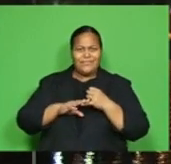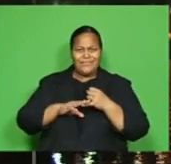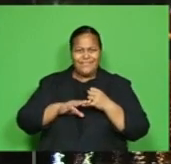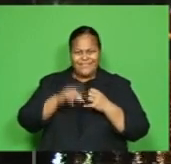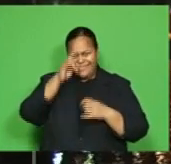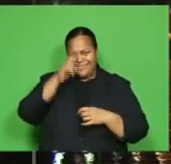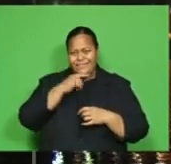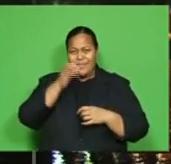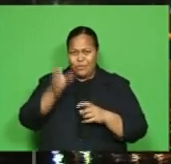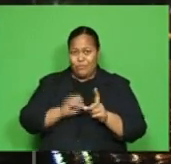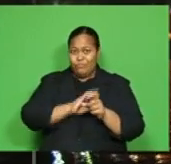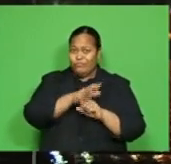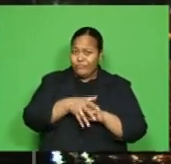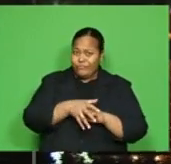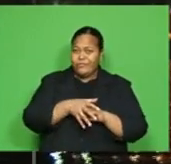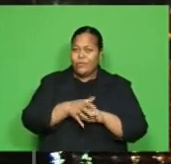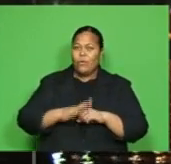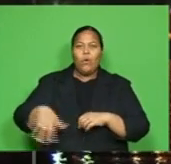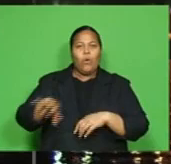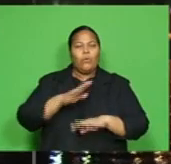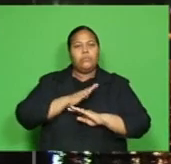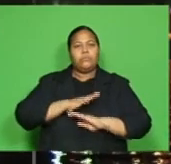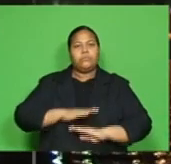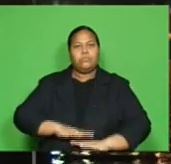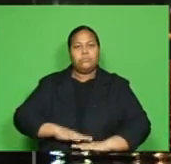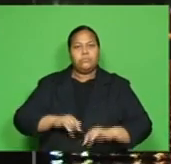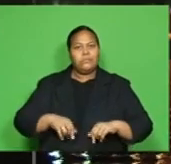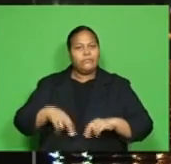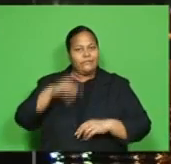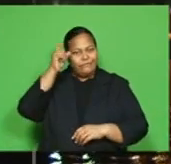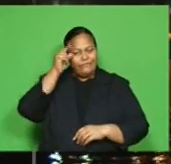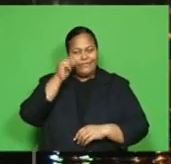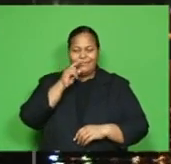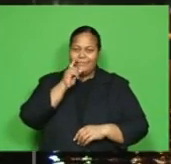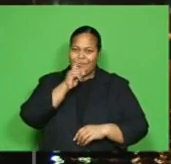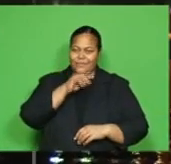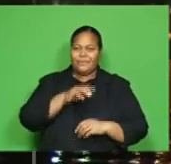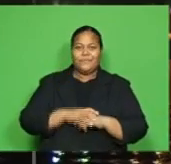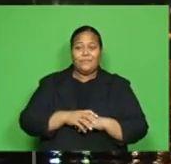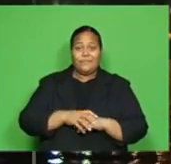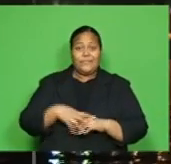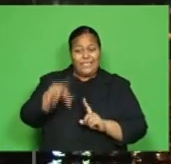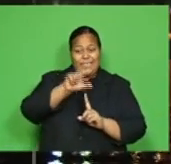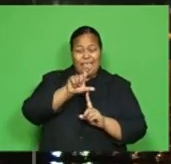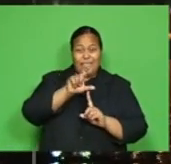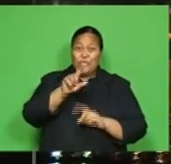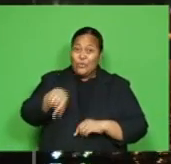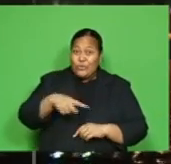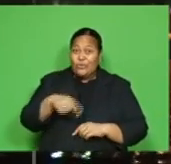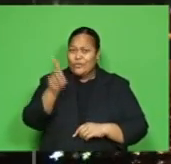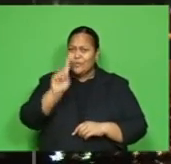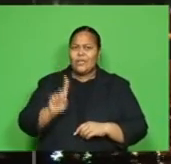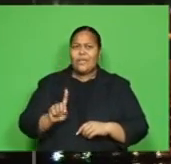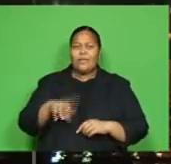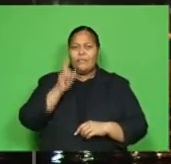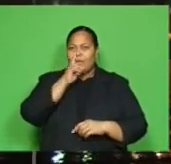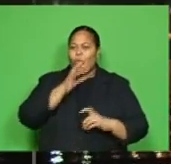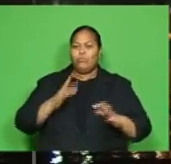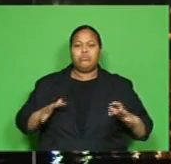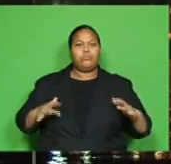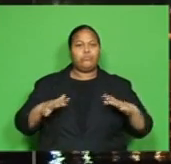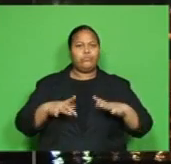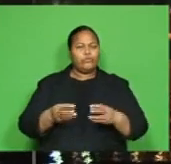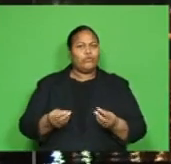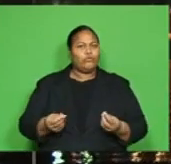had been released has brought relief among Fijians. In the capital city today, people were shopping with some ease. However, many say the